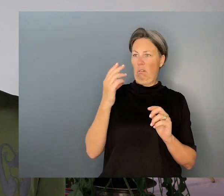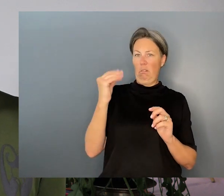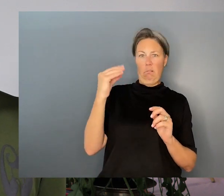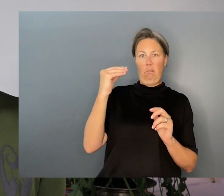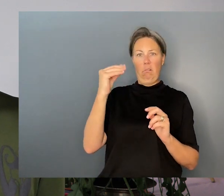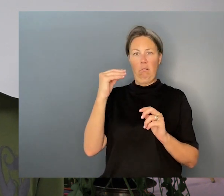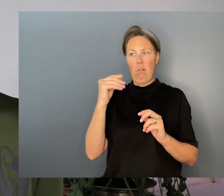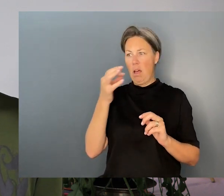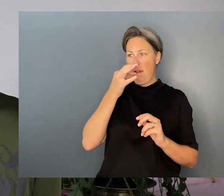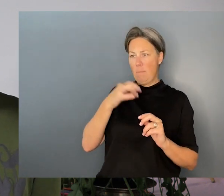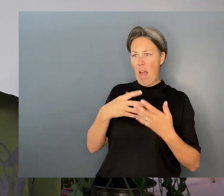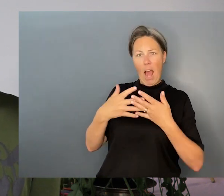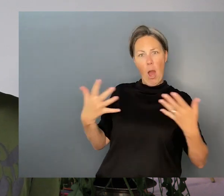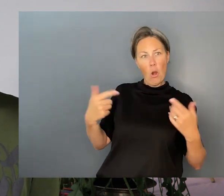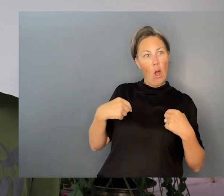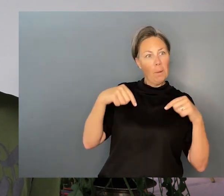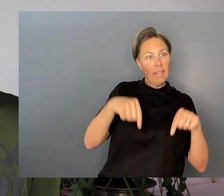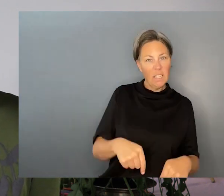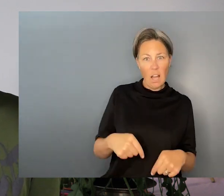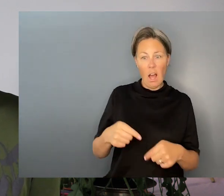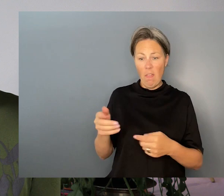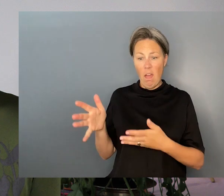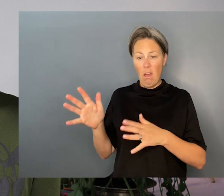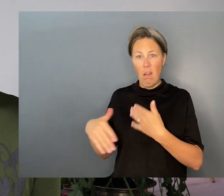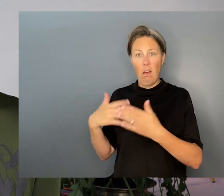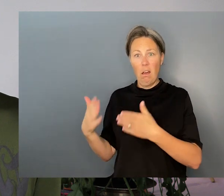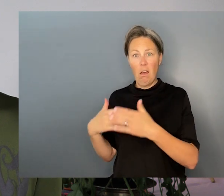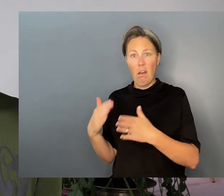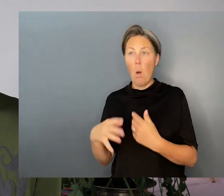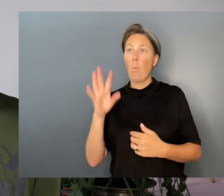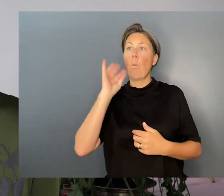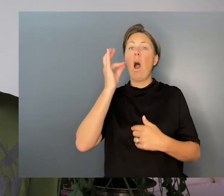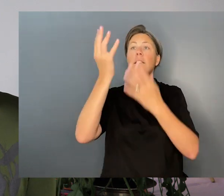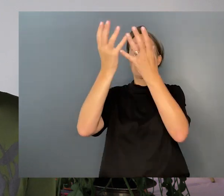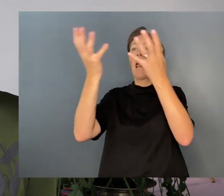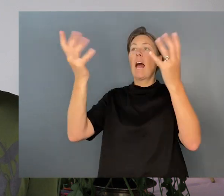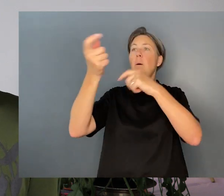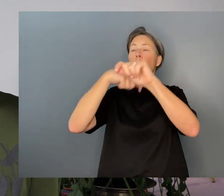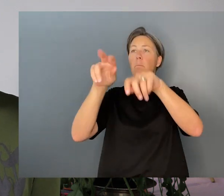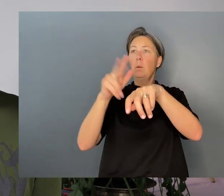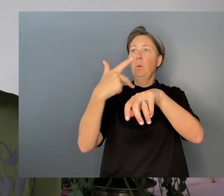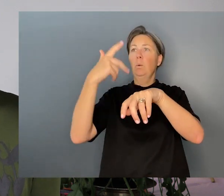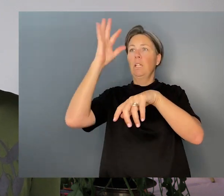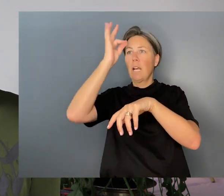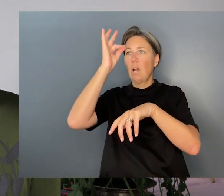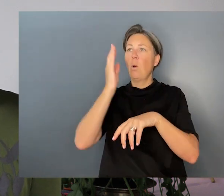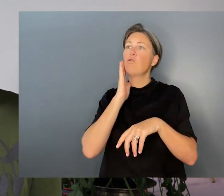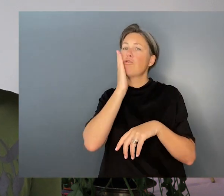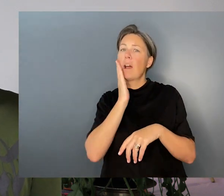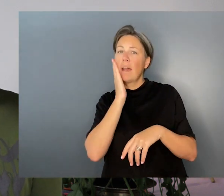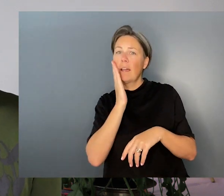cloud collapses into licks of blue and yellow and grey. A strand of hair suspended in paint. Proof of passage.